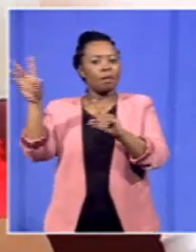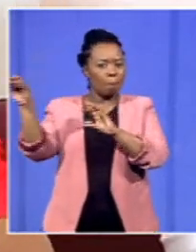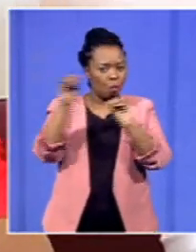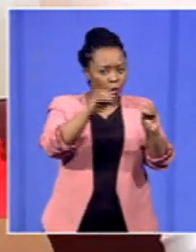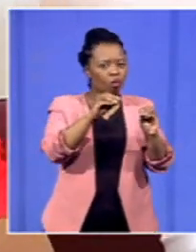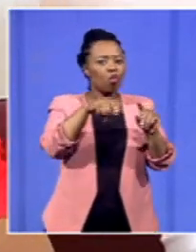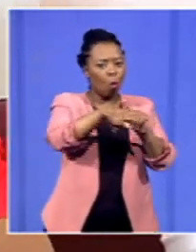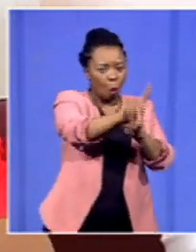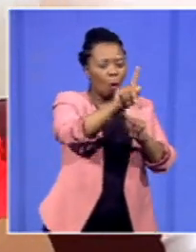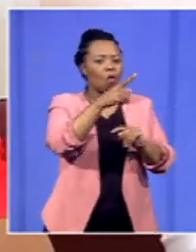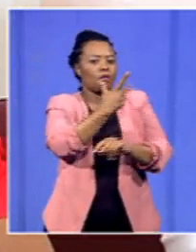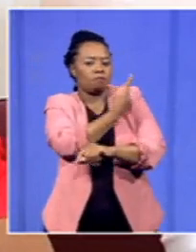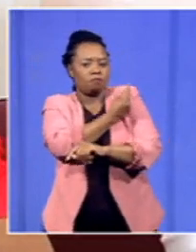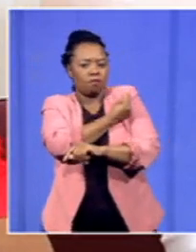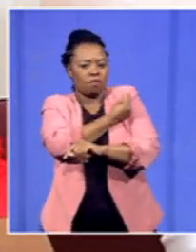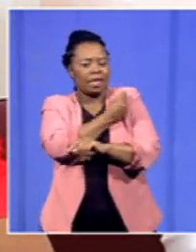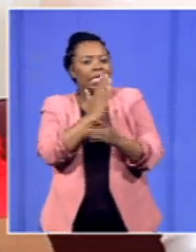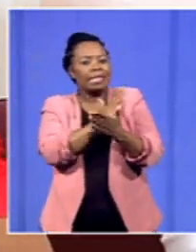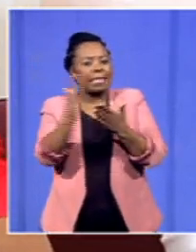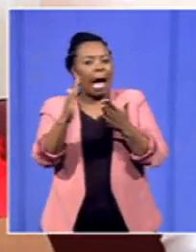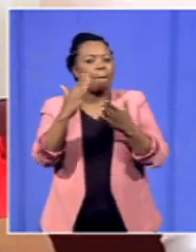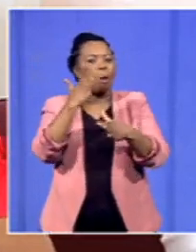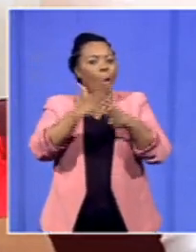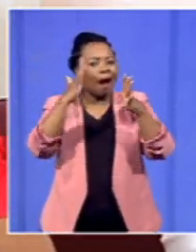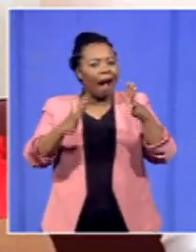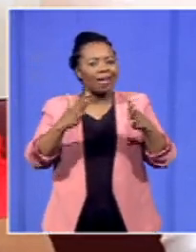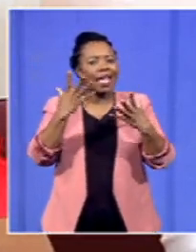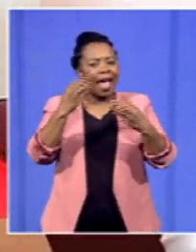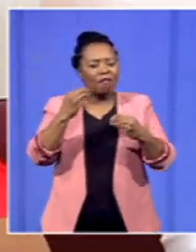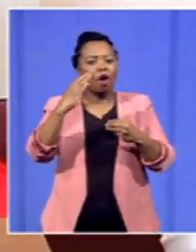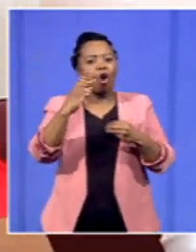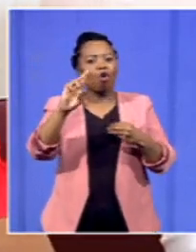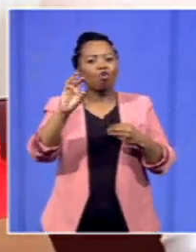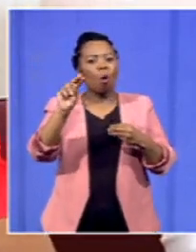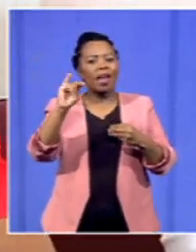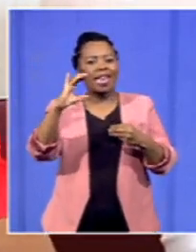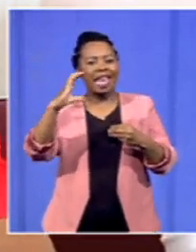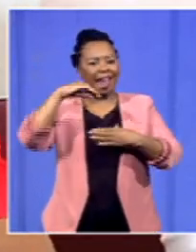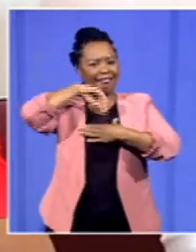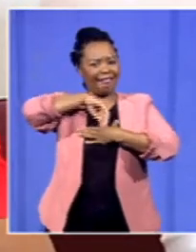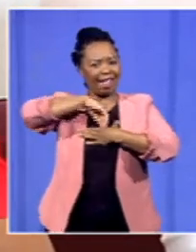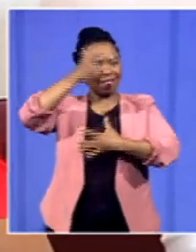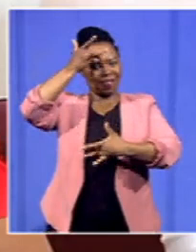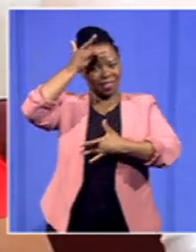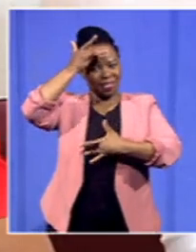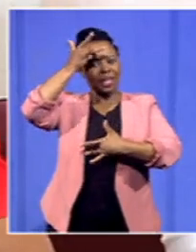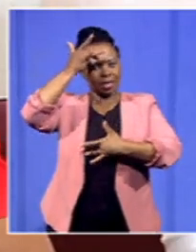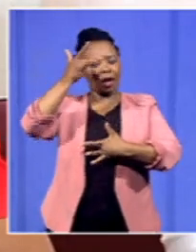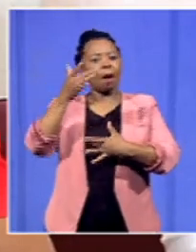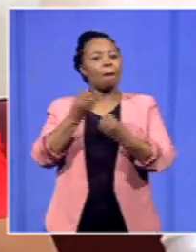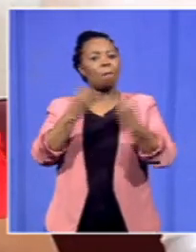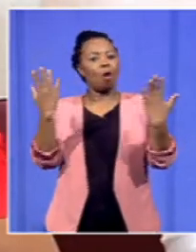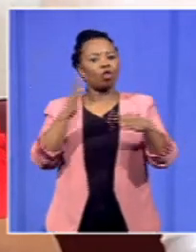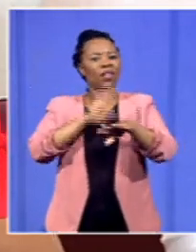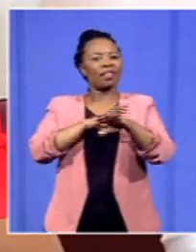find that those patients who are on chronic illnesses who go for their checkups in clinic would end up spending a lot of time, you know,